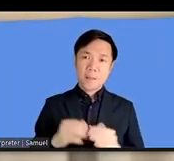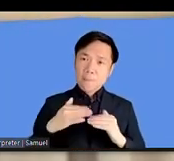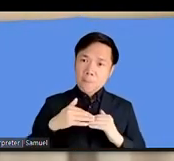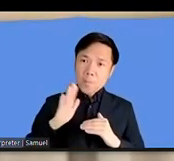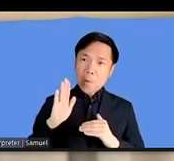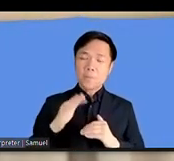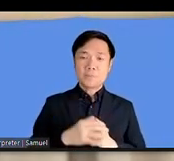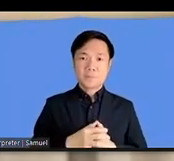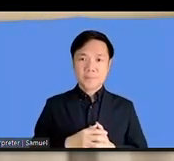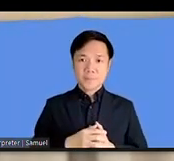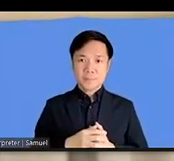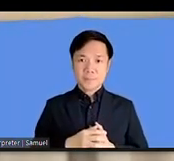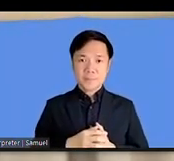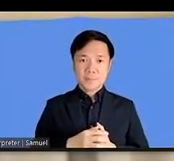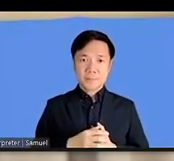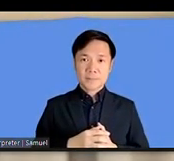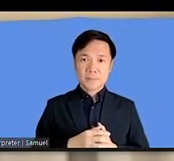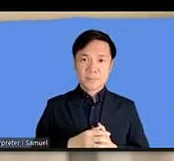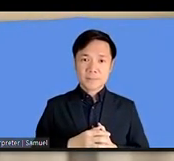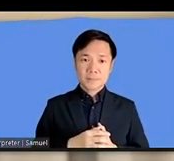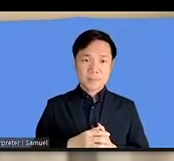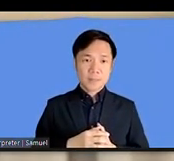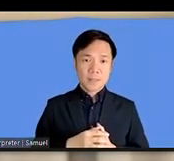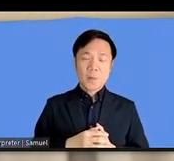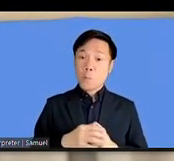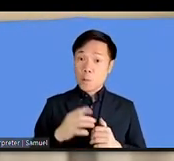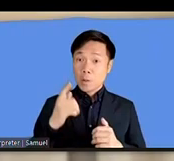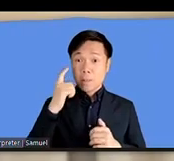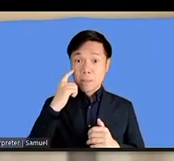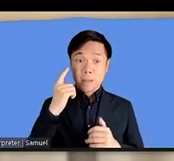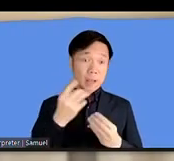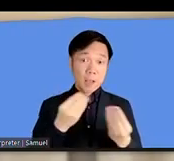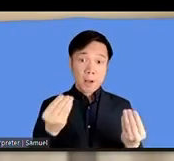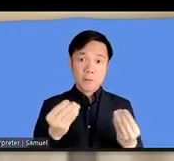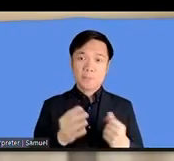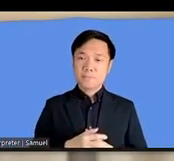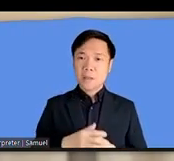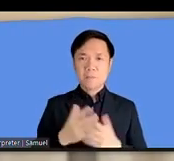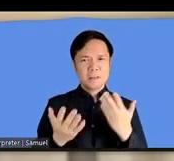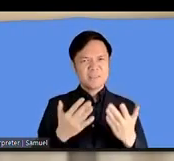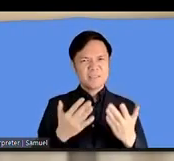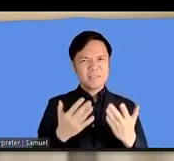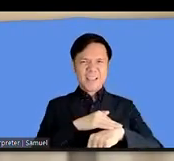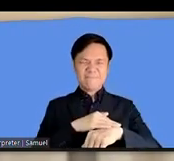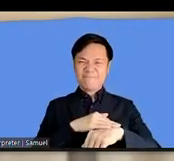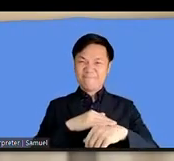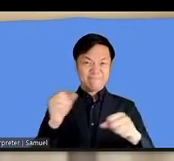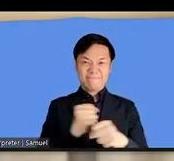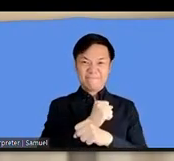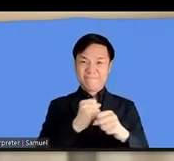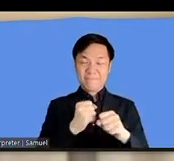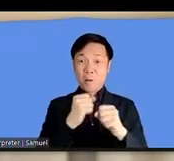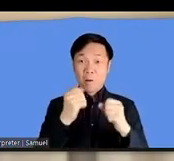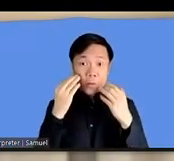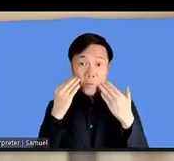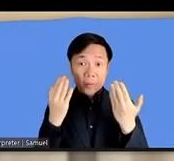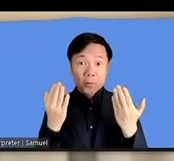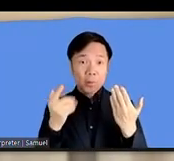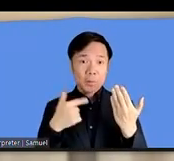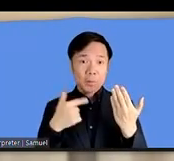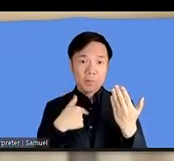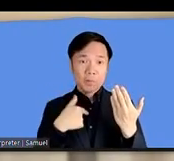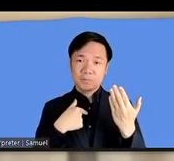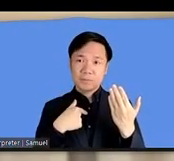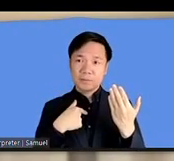tend to ignore these features because maybe they are rushing over time or maybe they are not aware that it is a very necessary